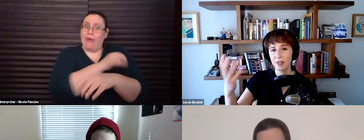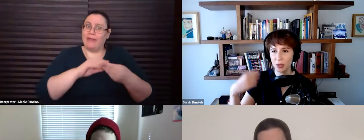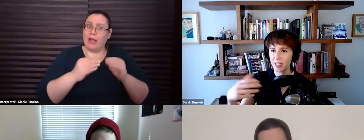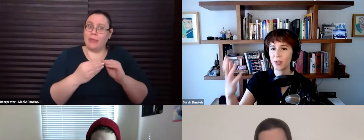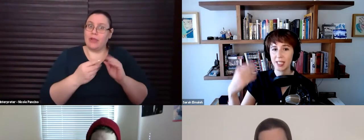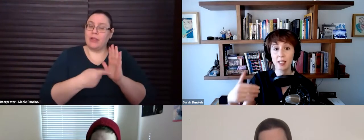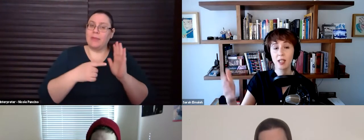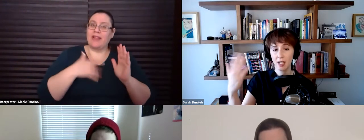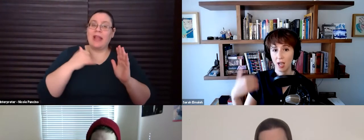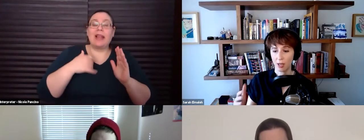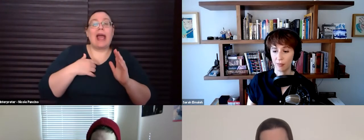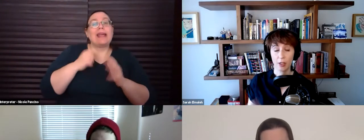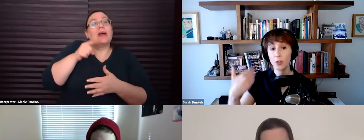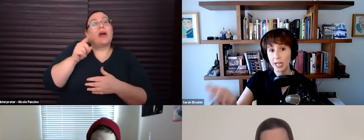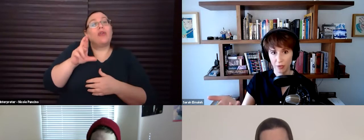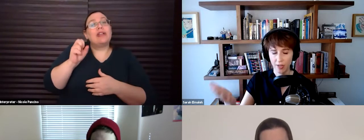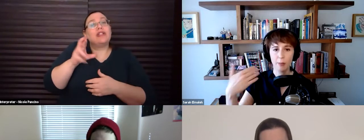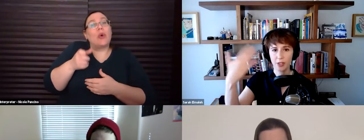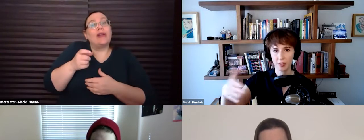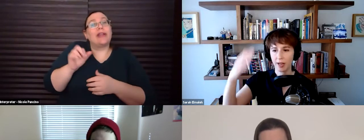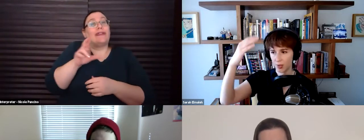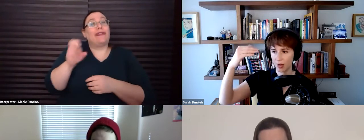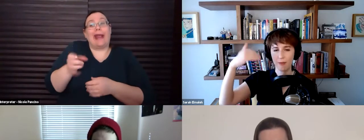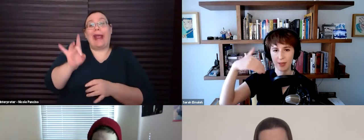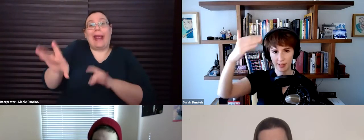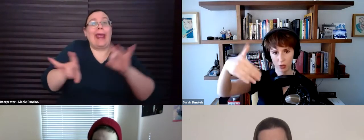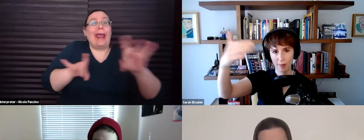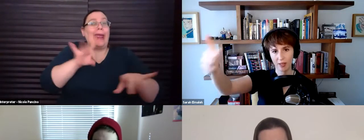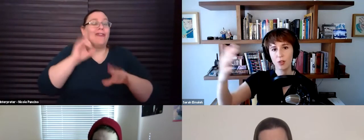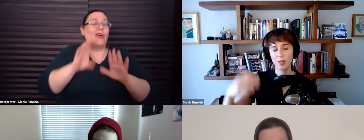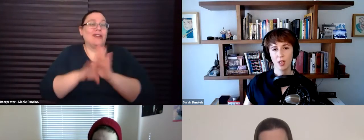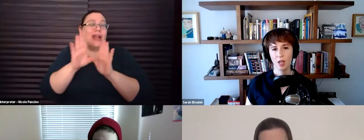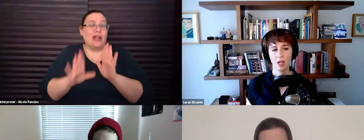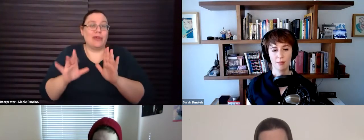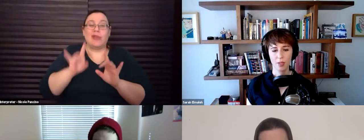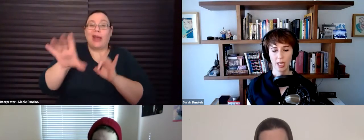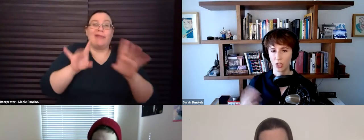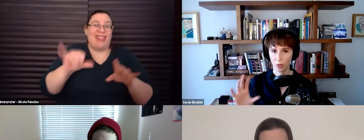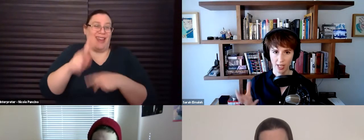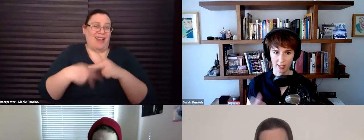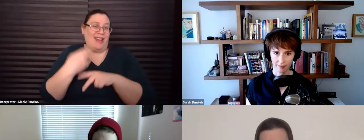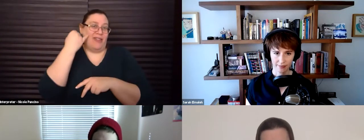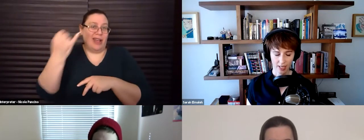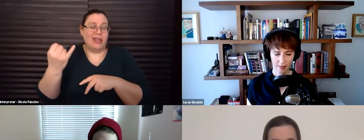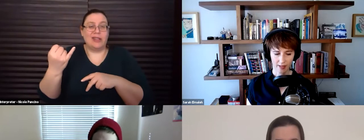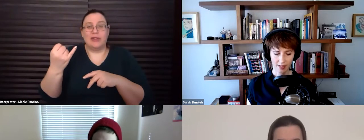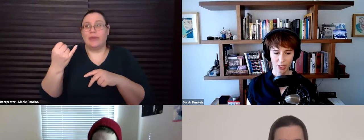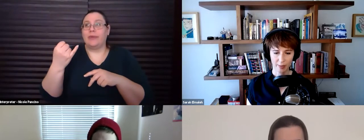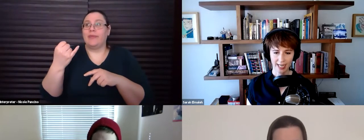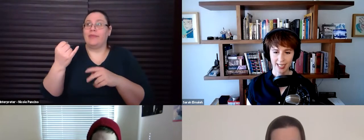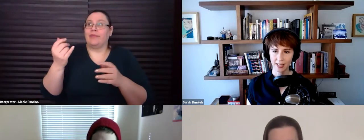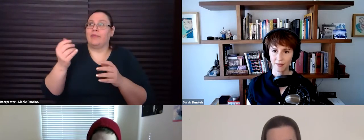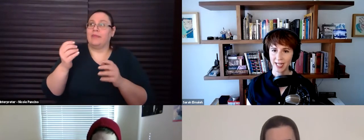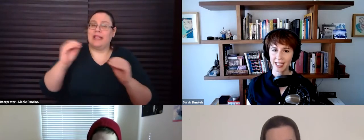I share individual resources, um, that are free for developers. And I, so I've been mainly dropping those, um, to kind of shed more light on, on the